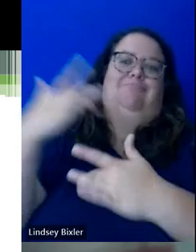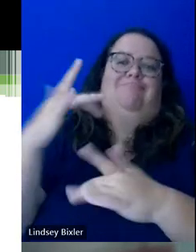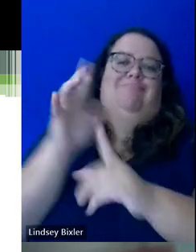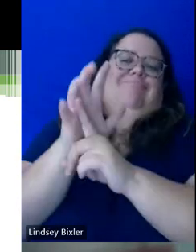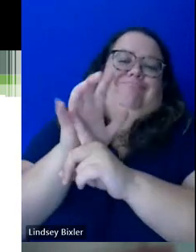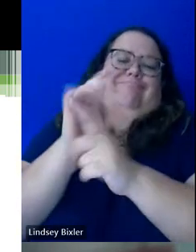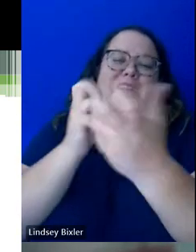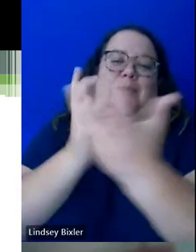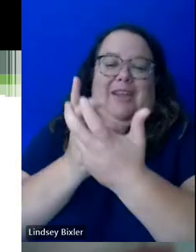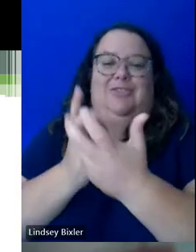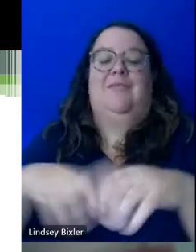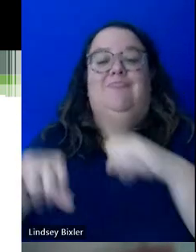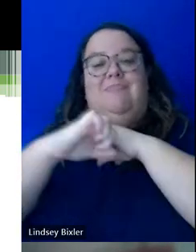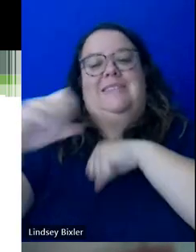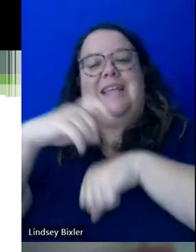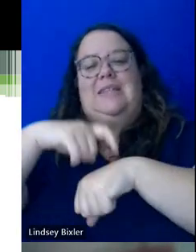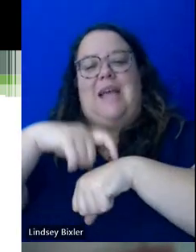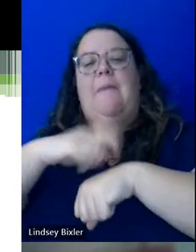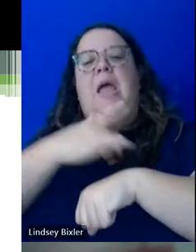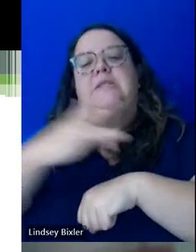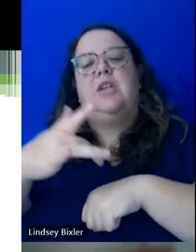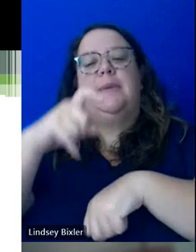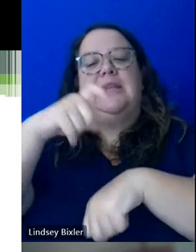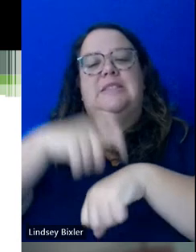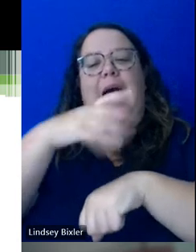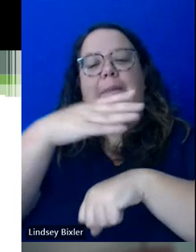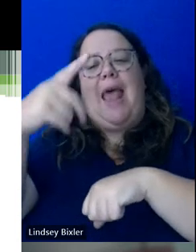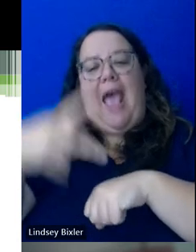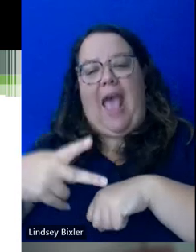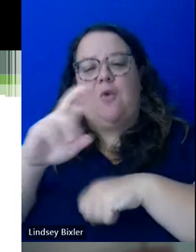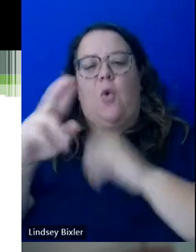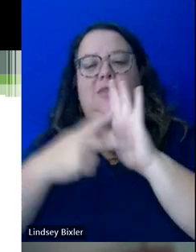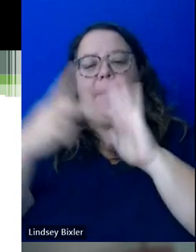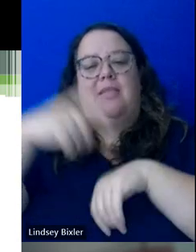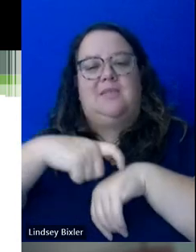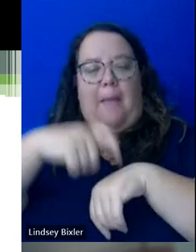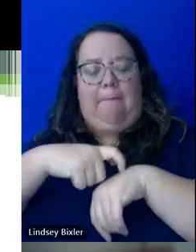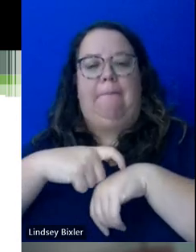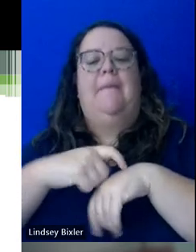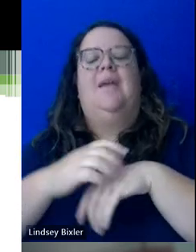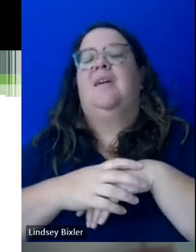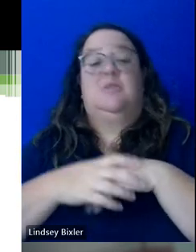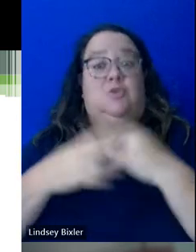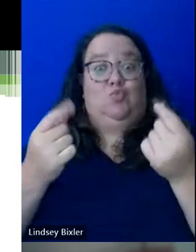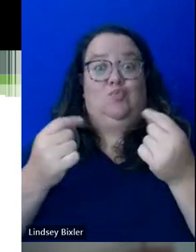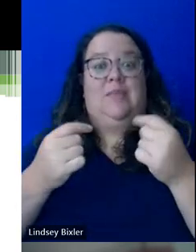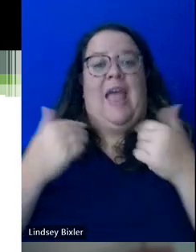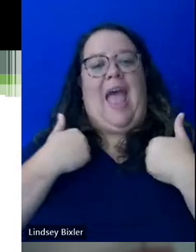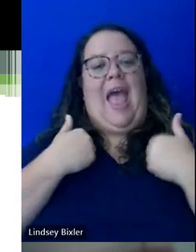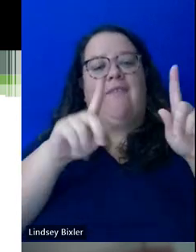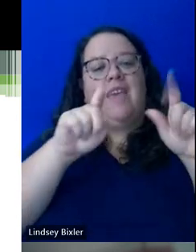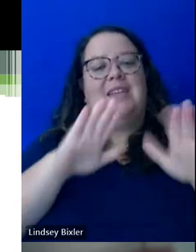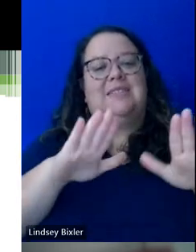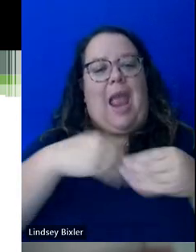And so, generally that shows up as time and a half or double time. So, the way that that works is we have an exam proctoring center.